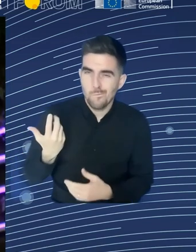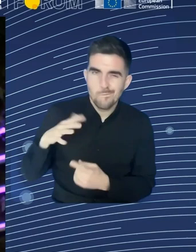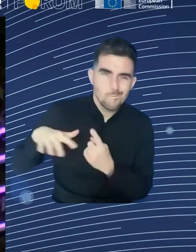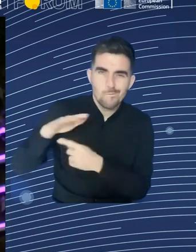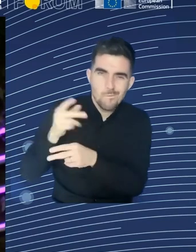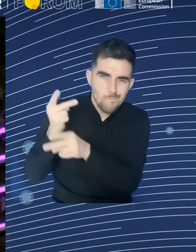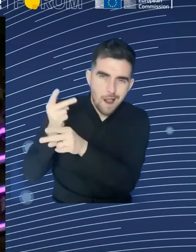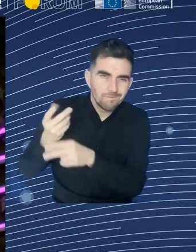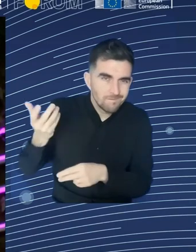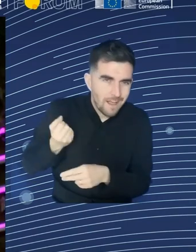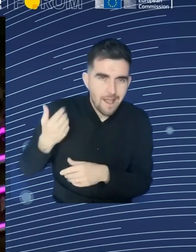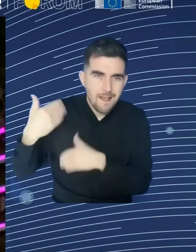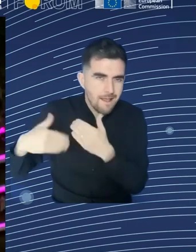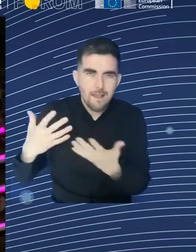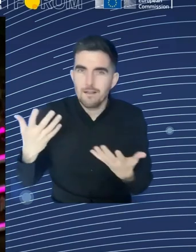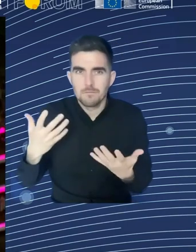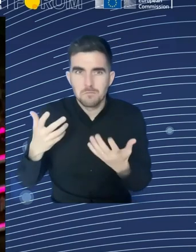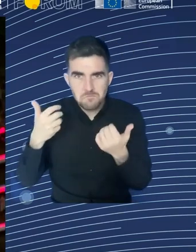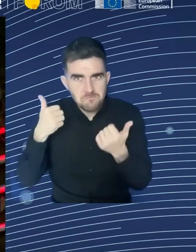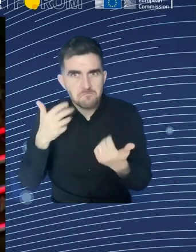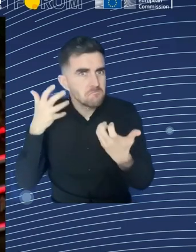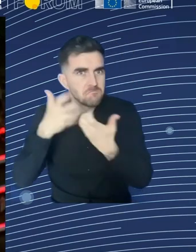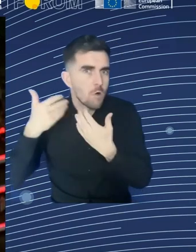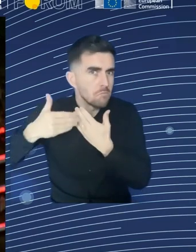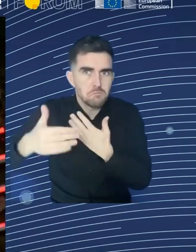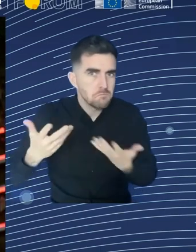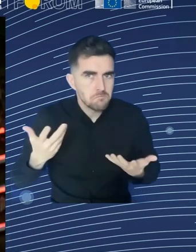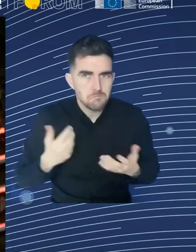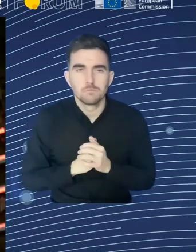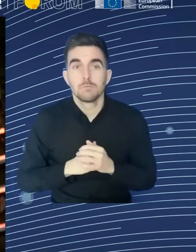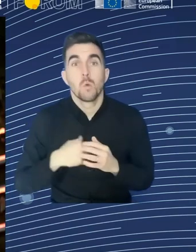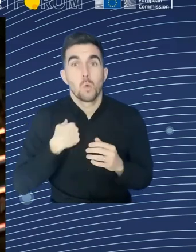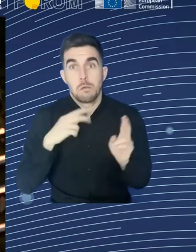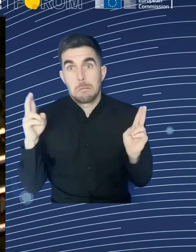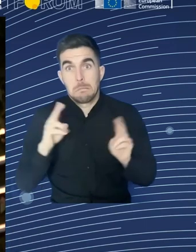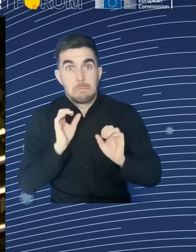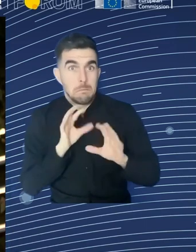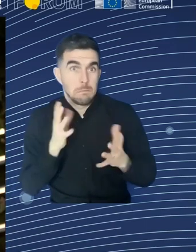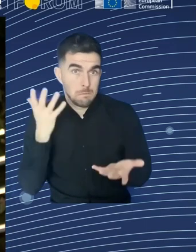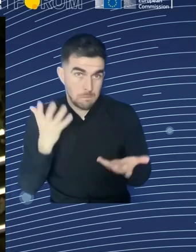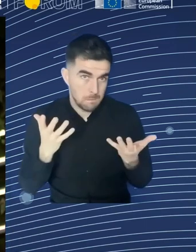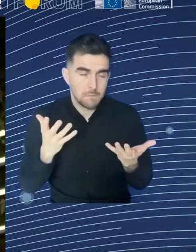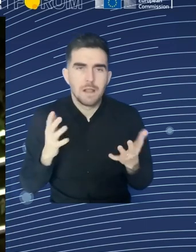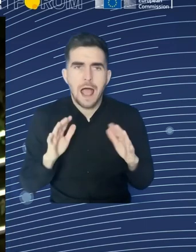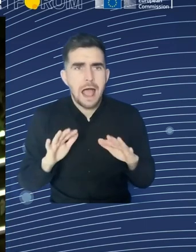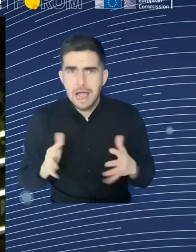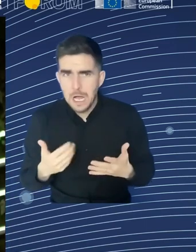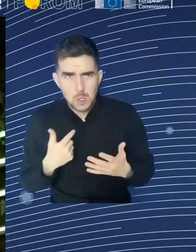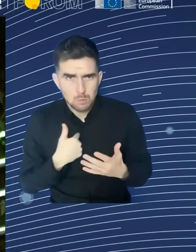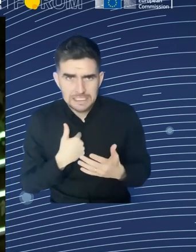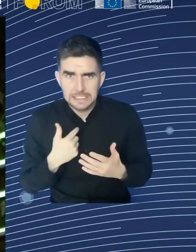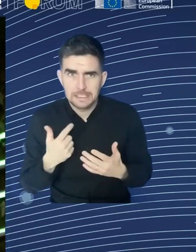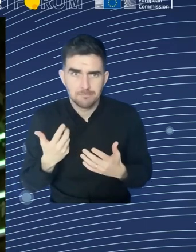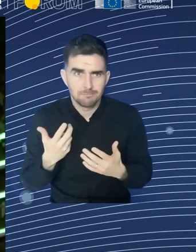to the European pillar also. In that regard, we introduced a big mind shift in our incapacity